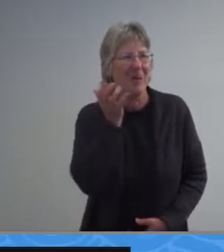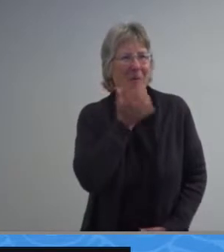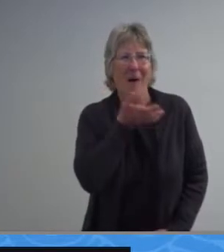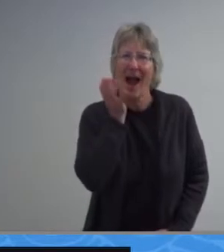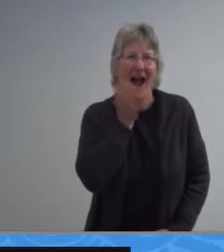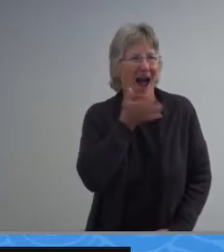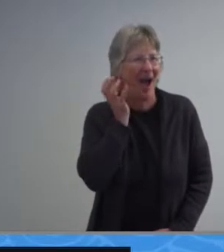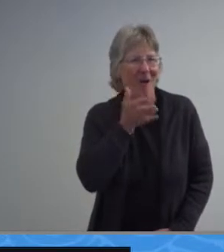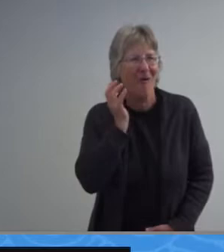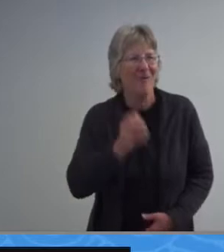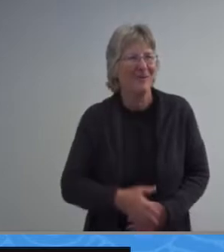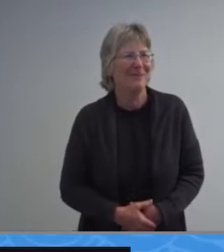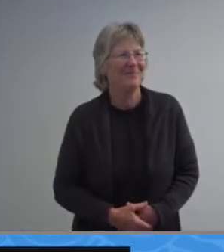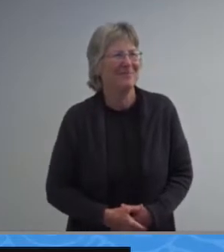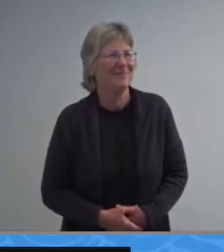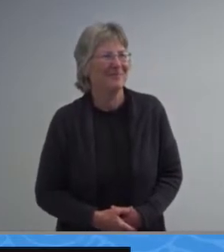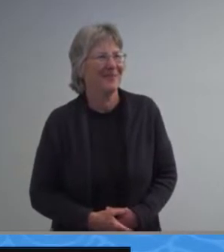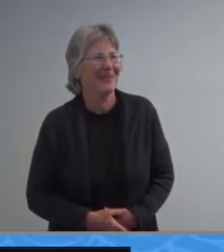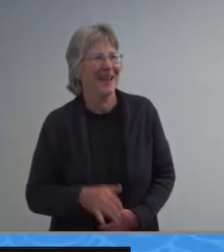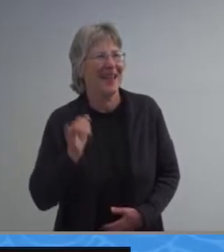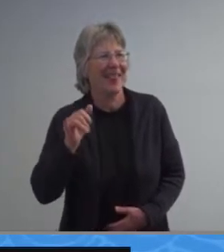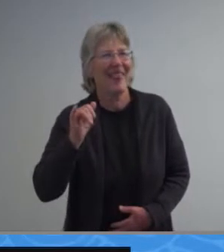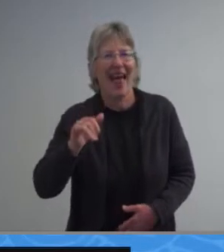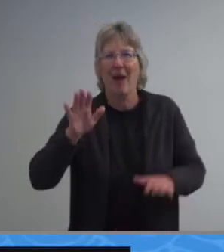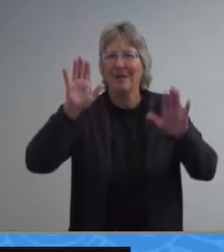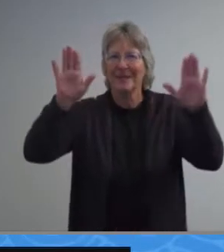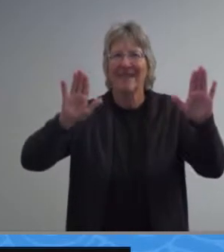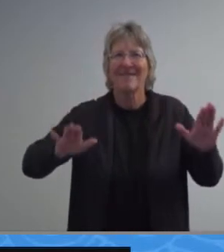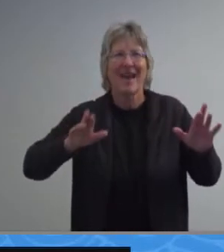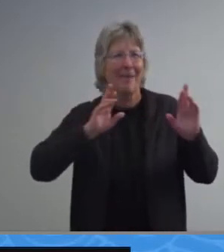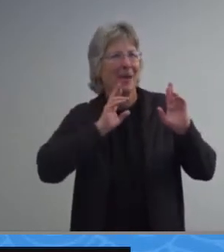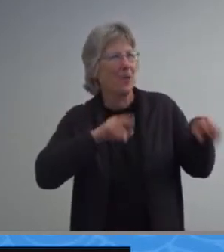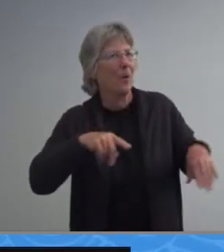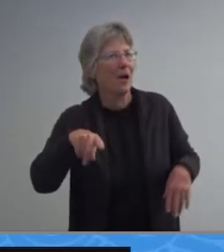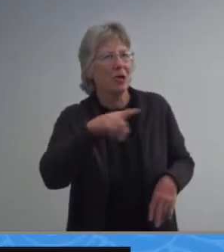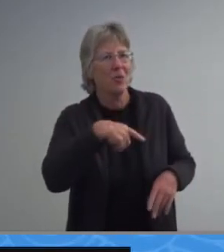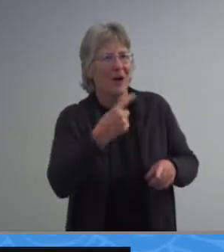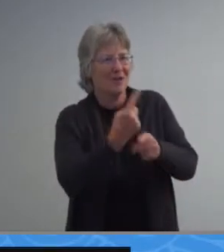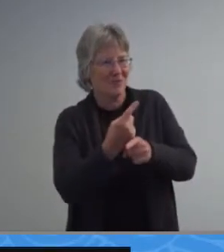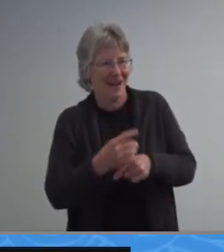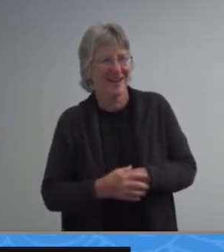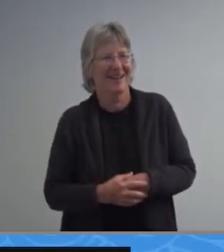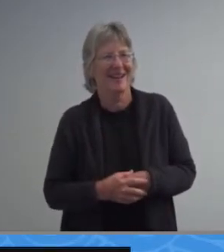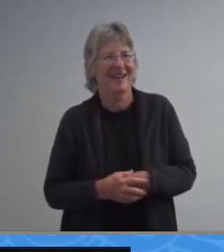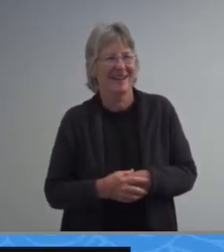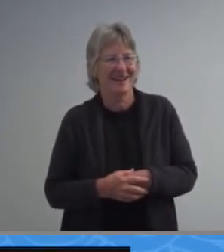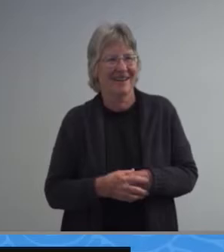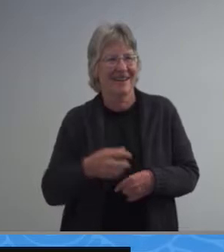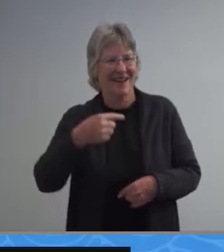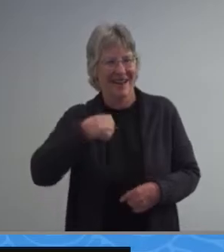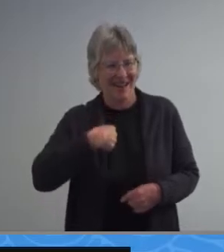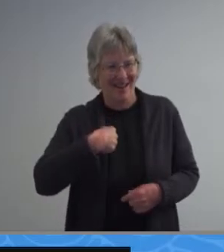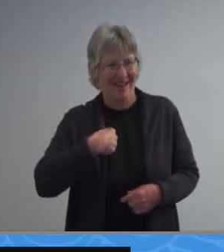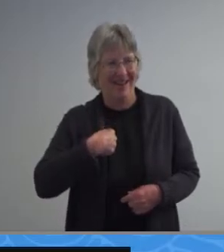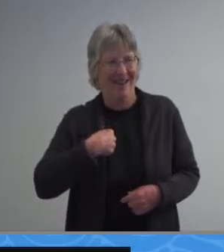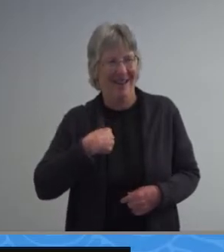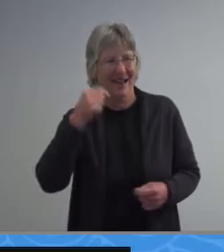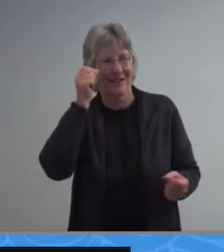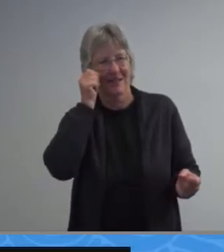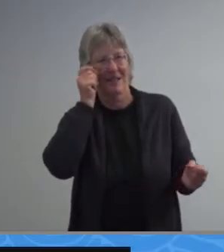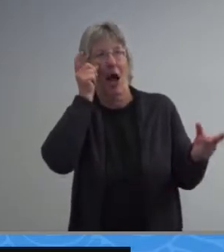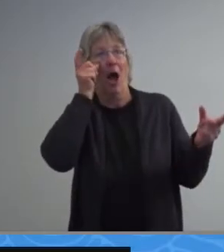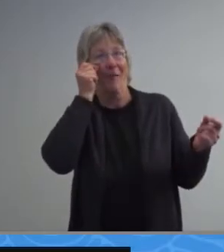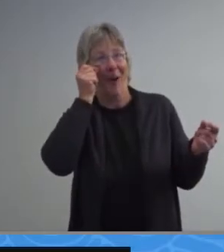wow uh that was a fabulous report and you are correct um i am one of the surprised